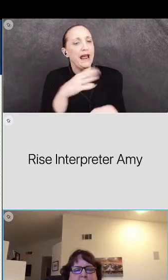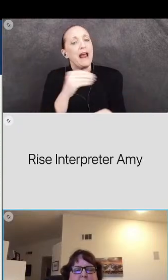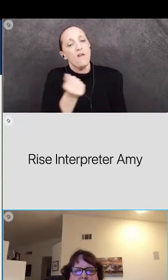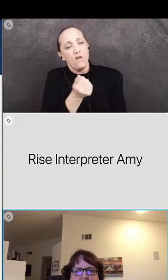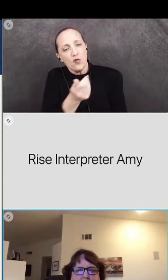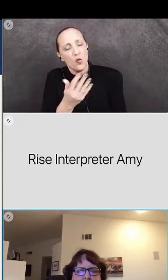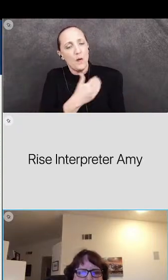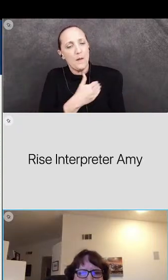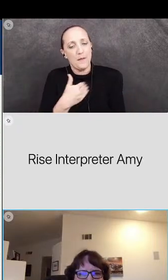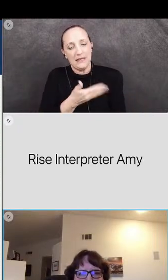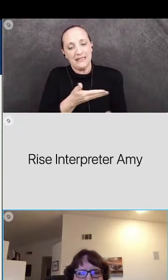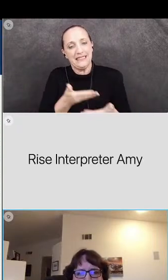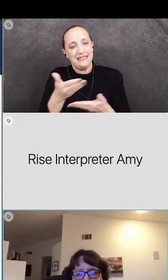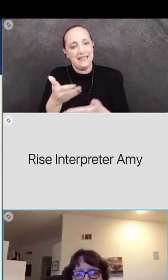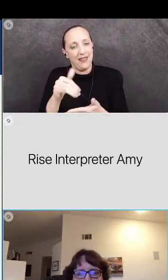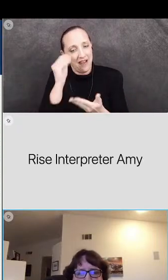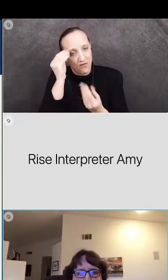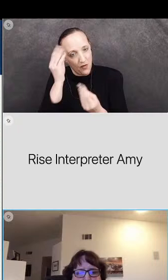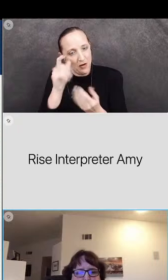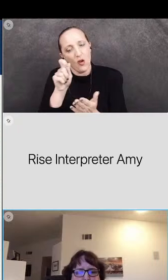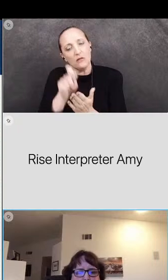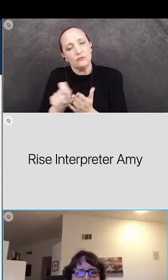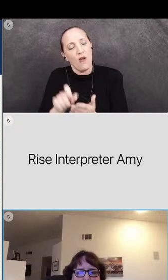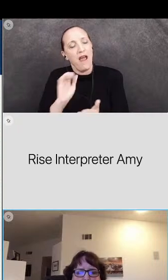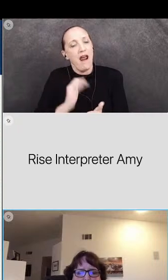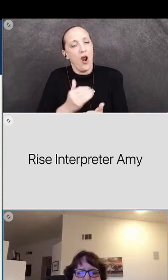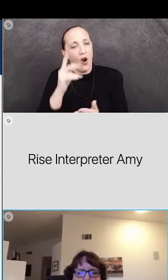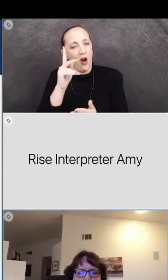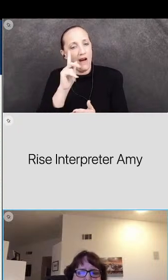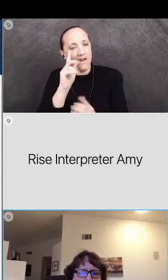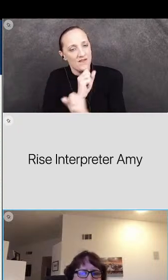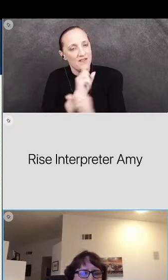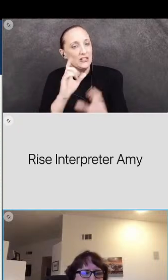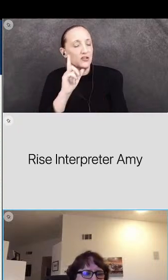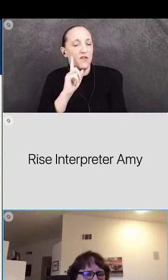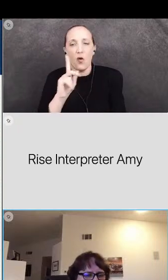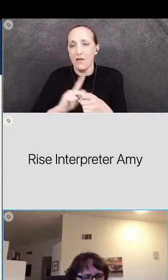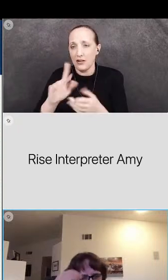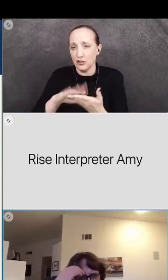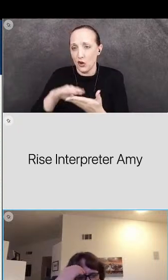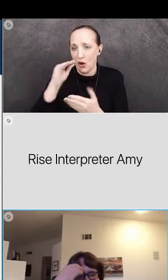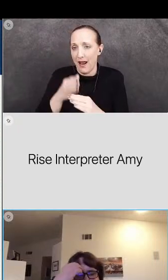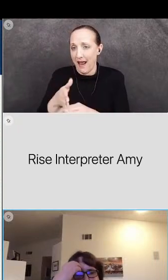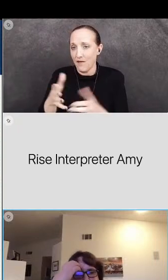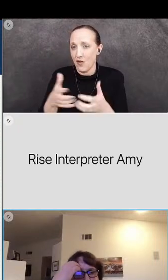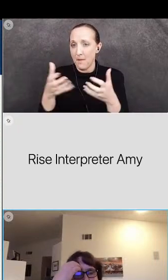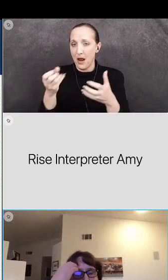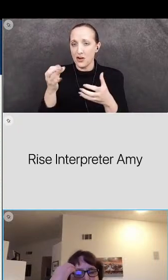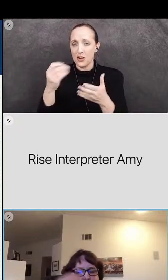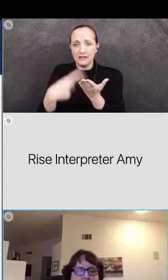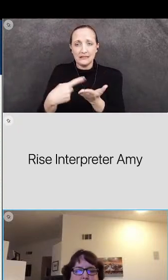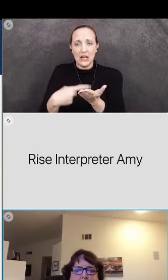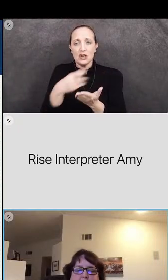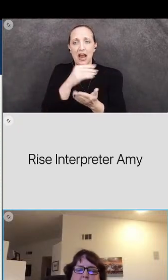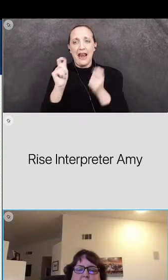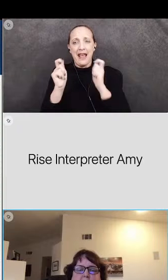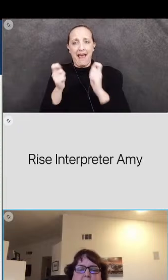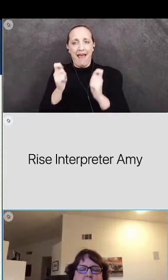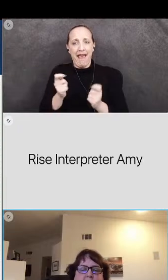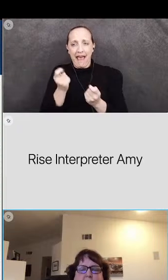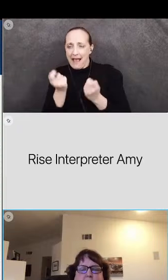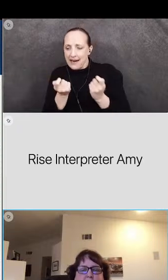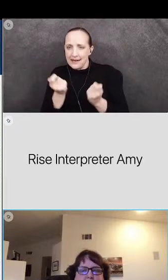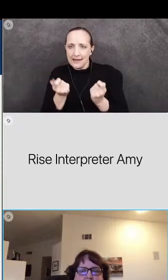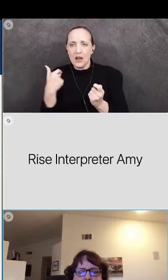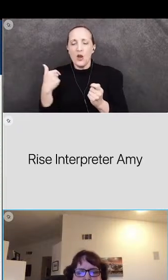take that information to begin to write our vision for professional learning after much discussion and editing we came up with our